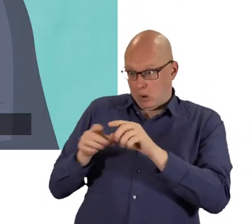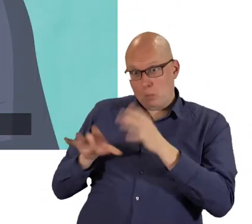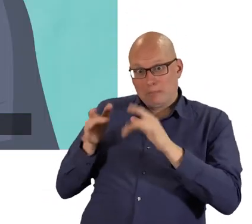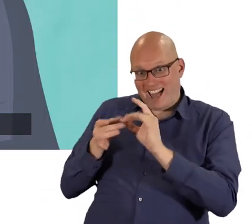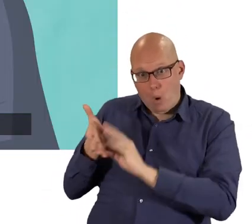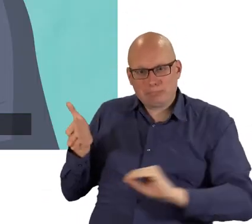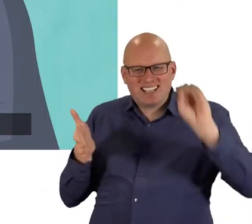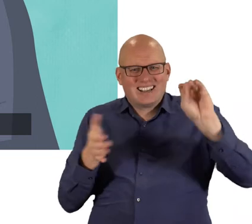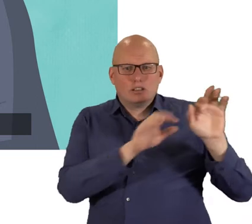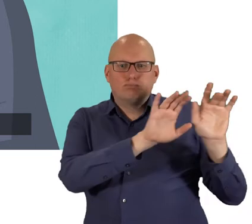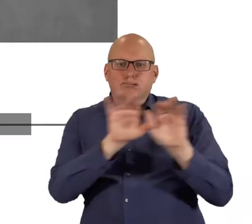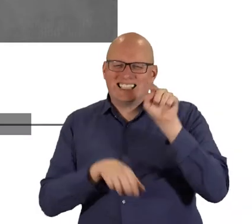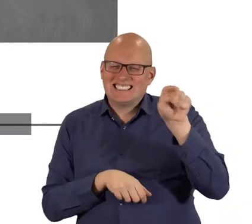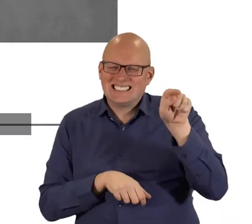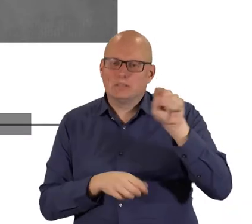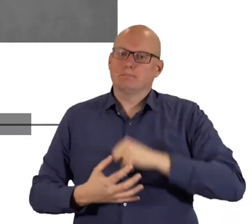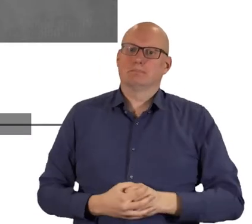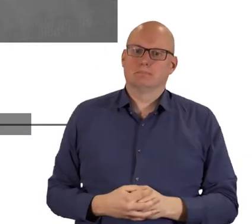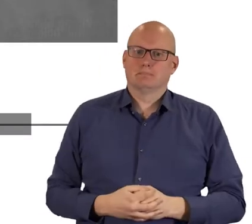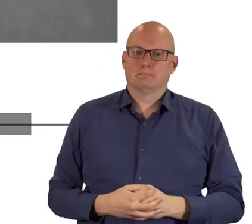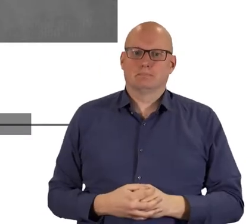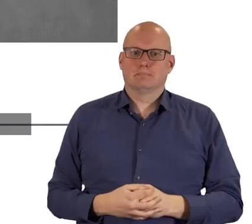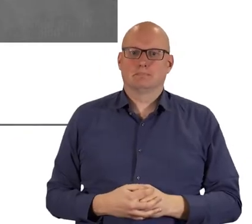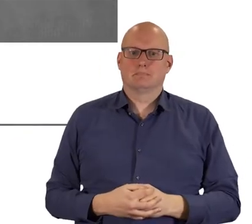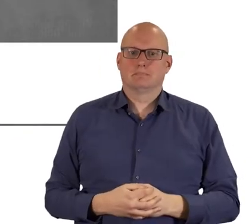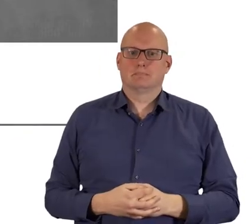including a web link to copy into your browser.